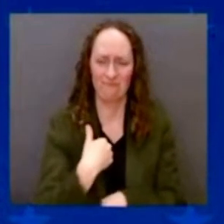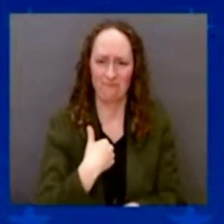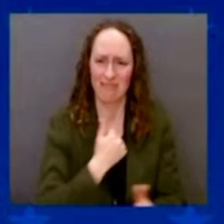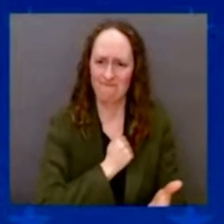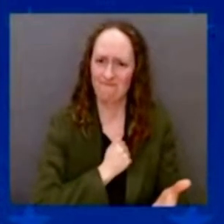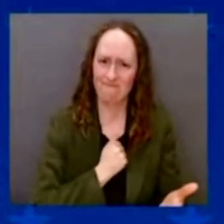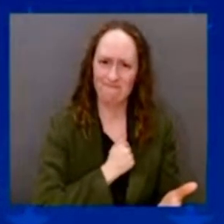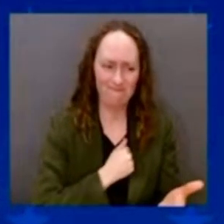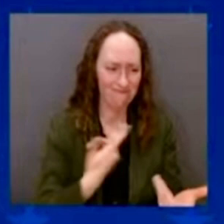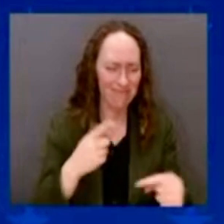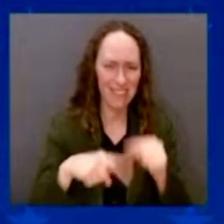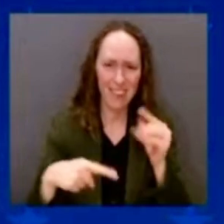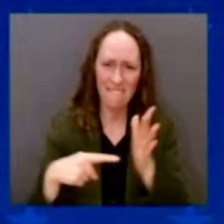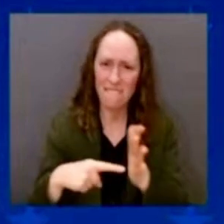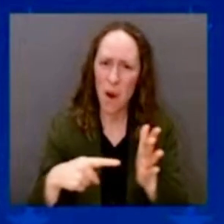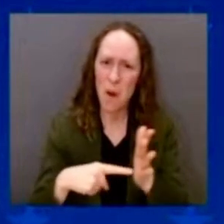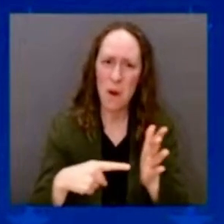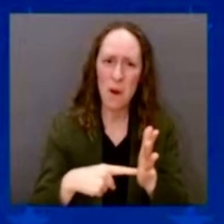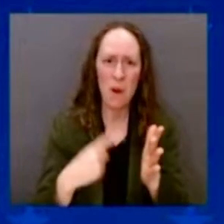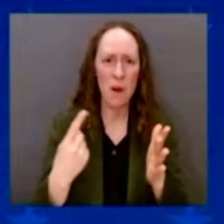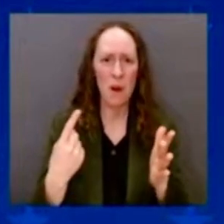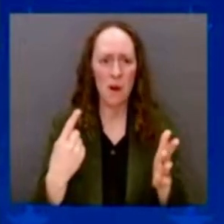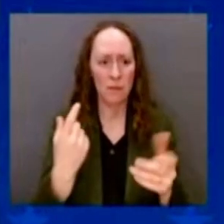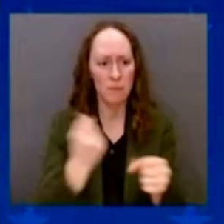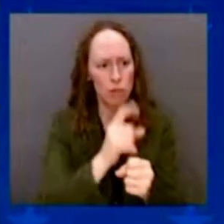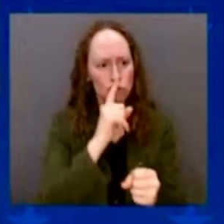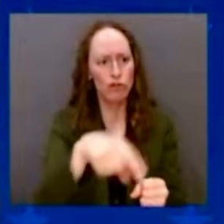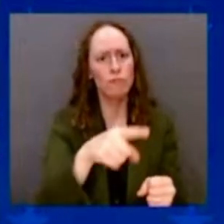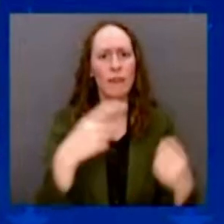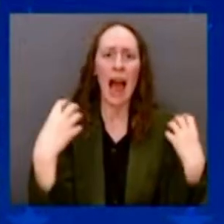dignity. Well, got any more.